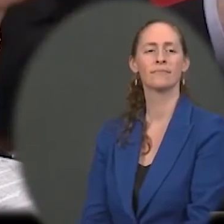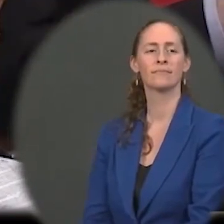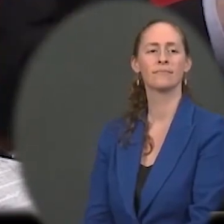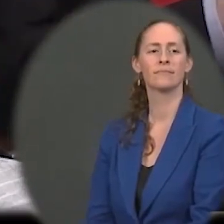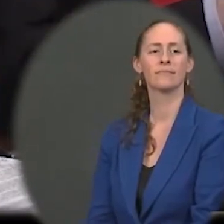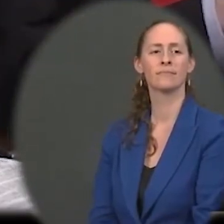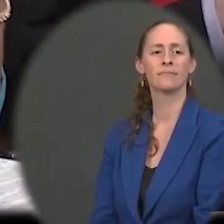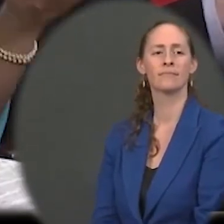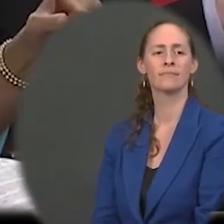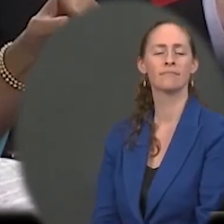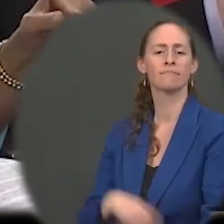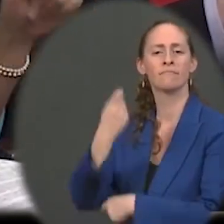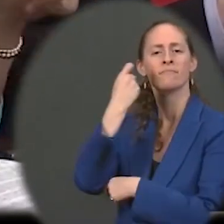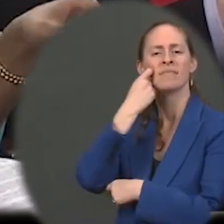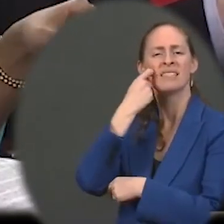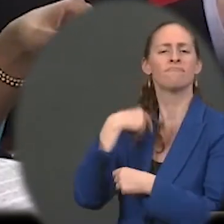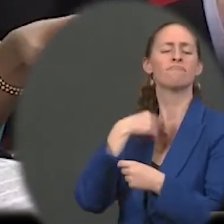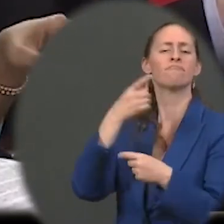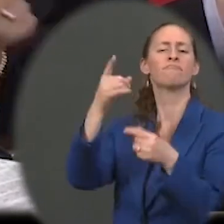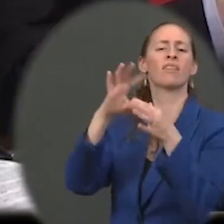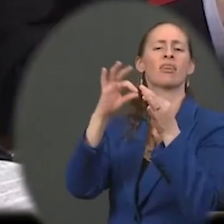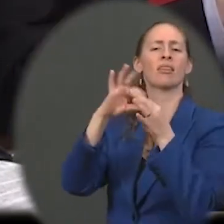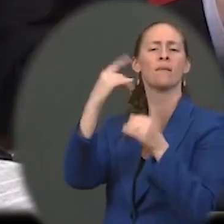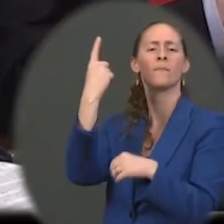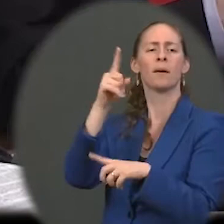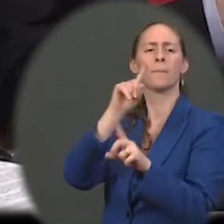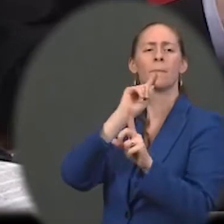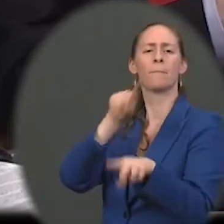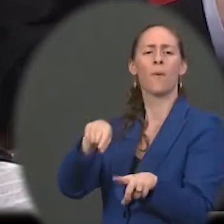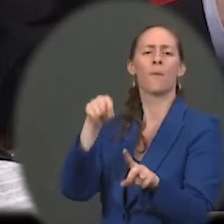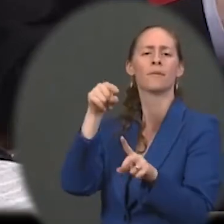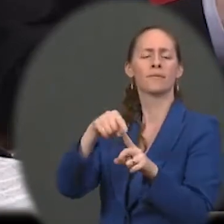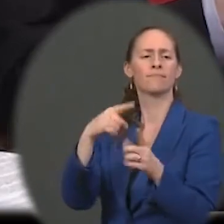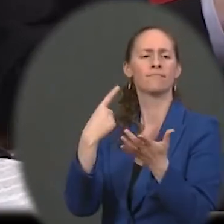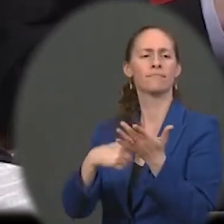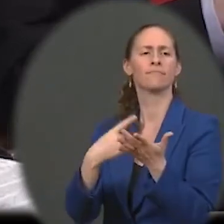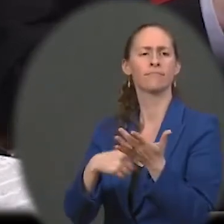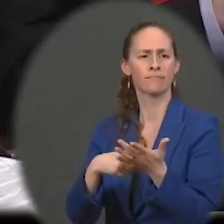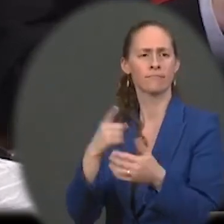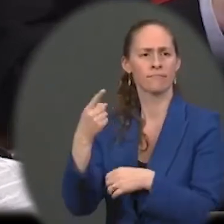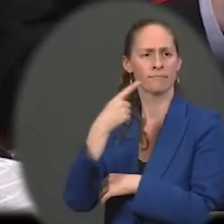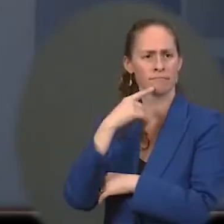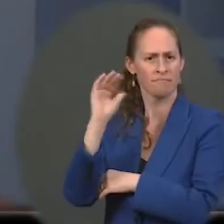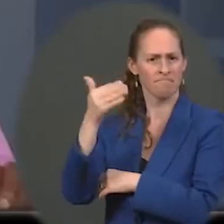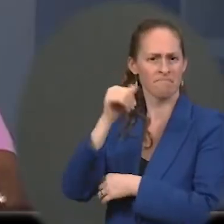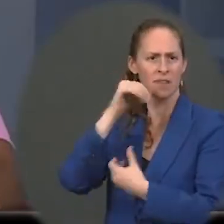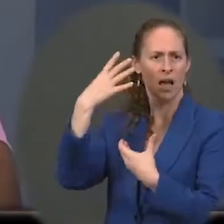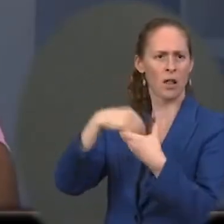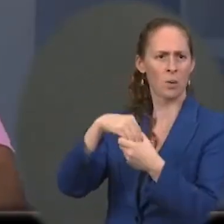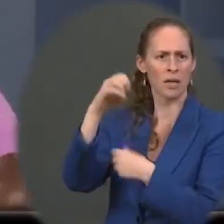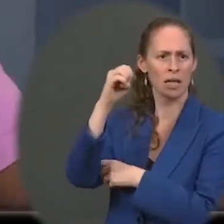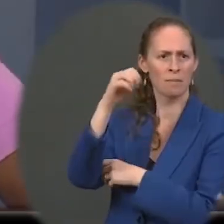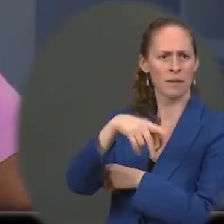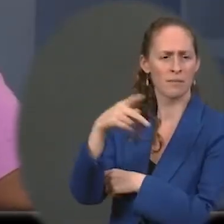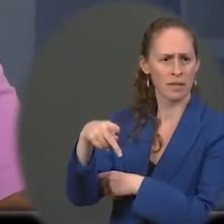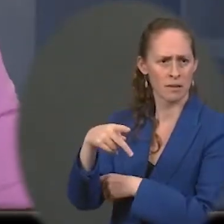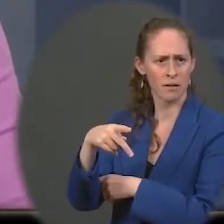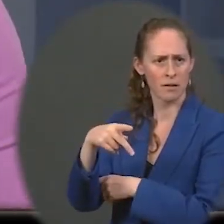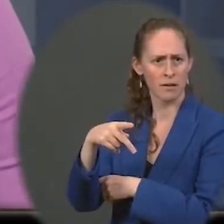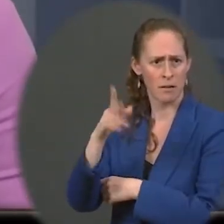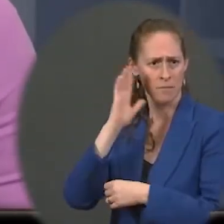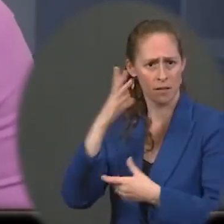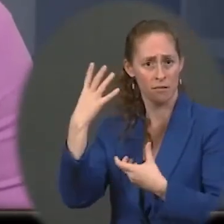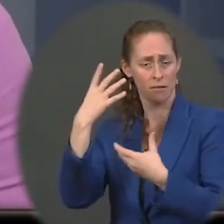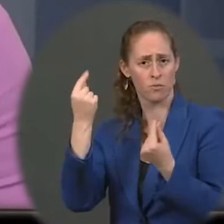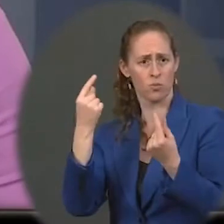mentioned, it, you said it does not include CEPP. Does it include a carbon tax? Ms. So, like I said, we